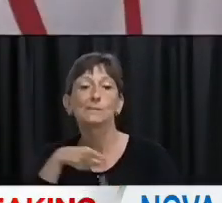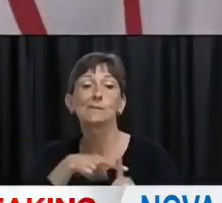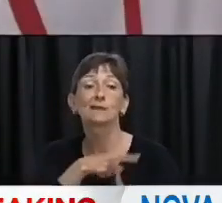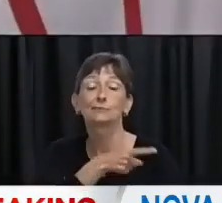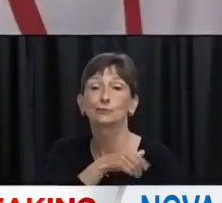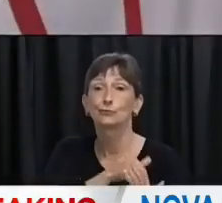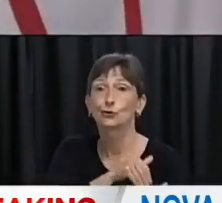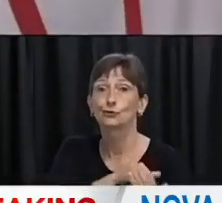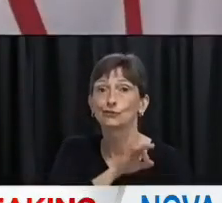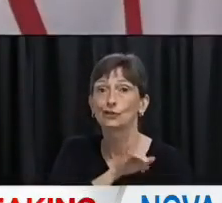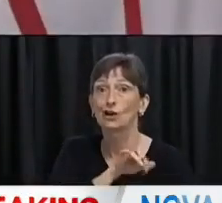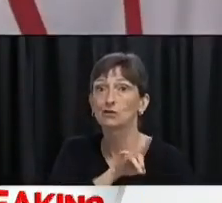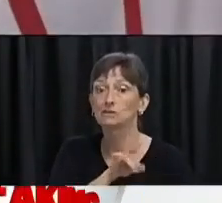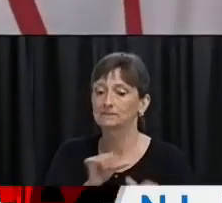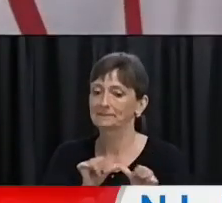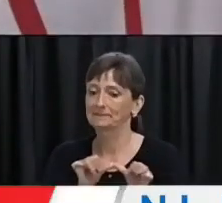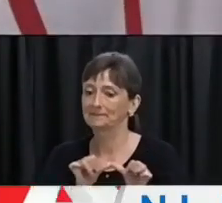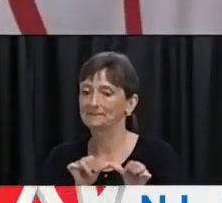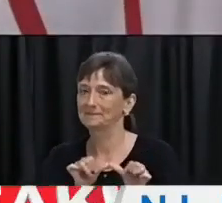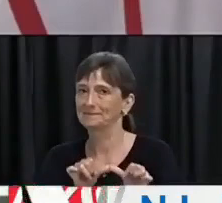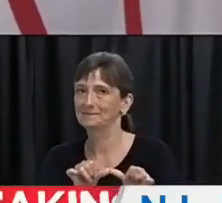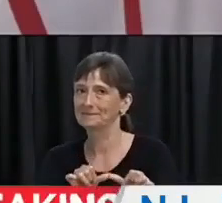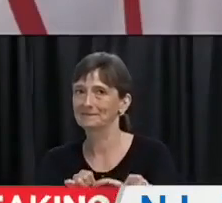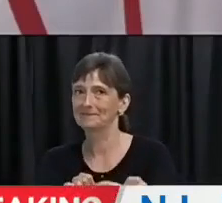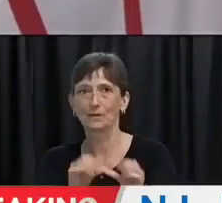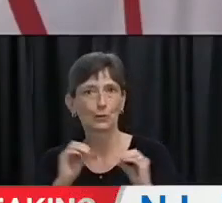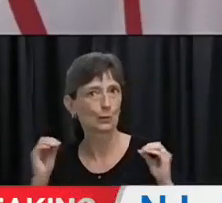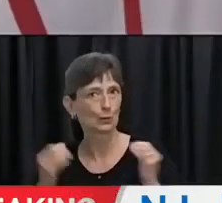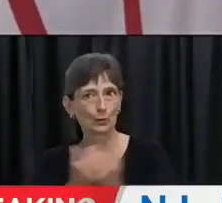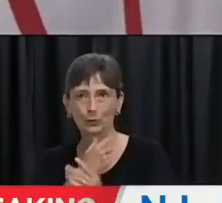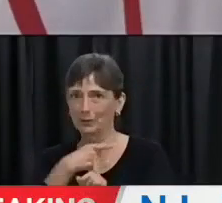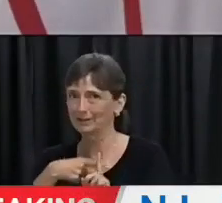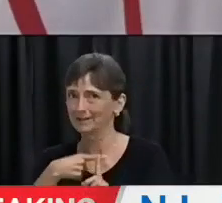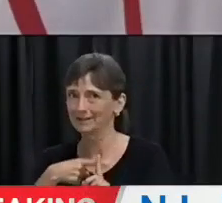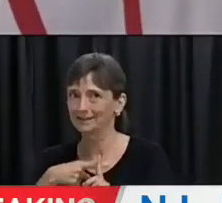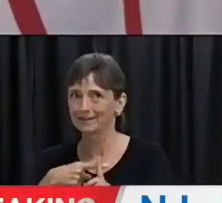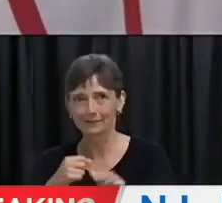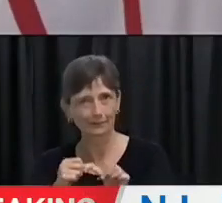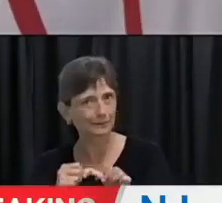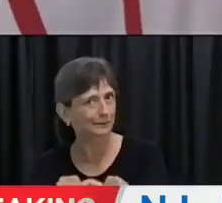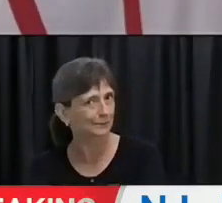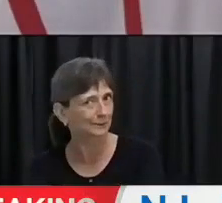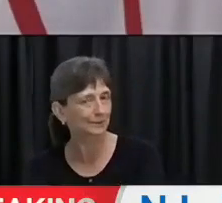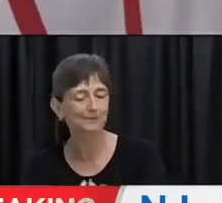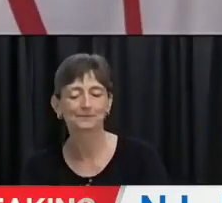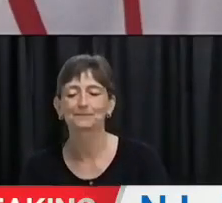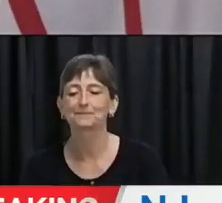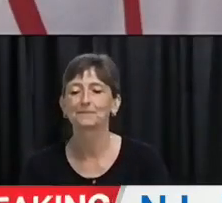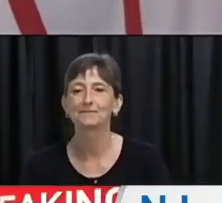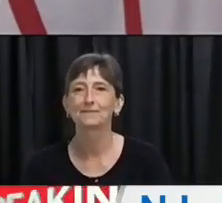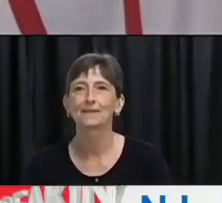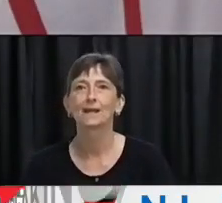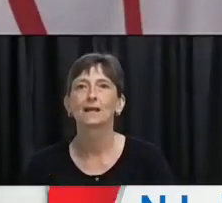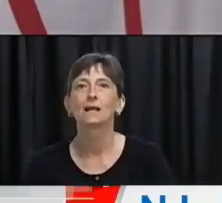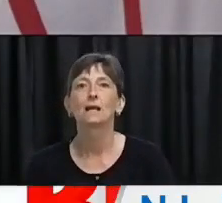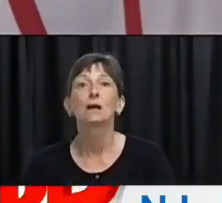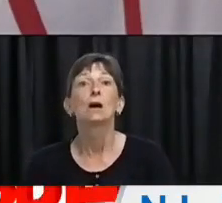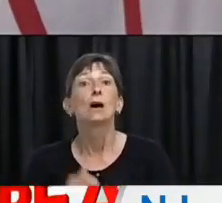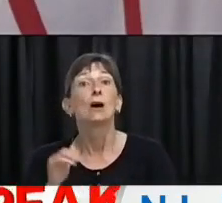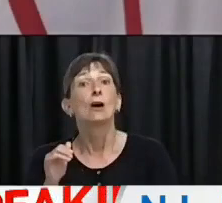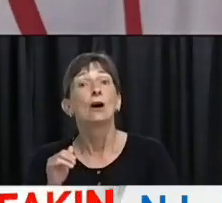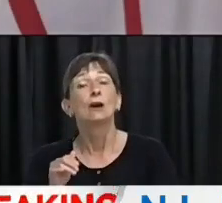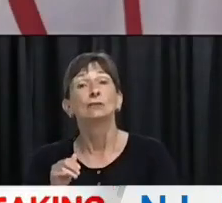maintained our good run at no active cases of COVID-19 in Newfoundland and Labrador. Today, as been mentioned already,